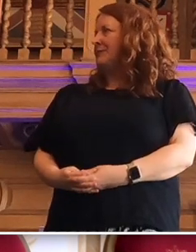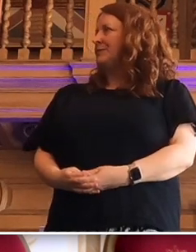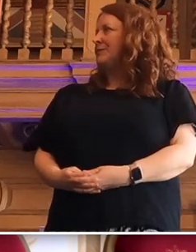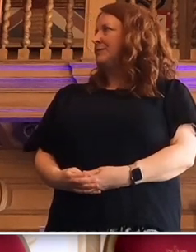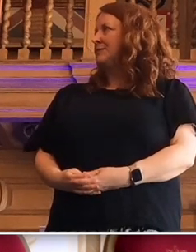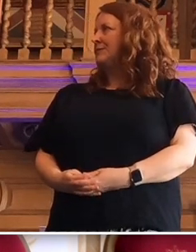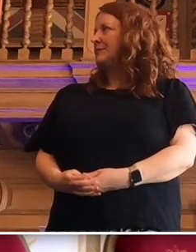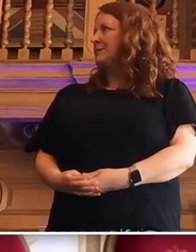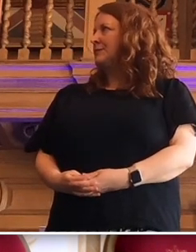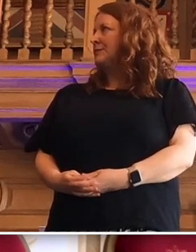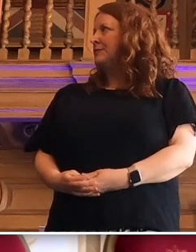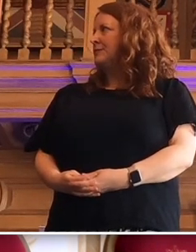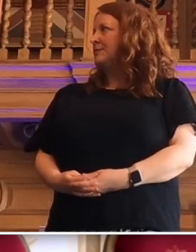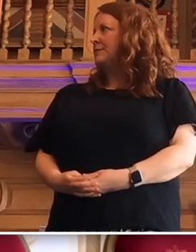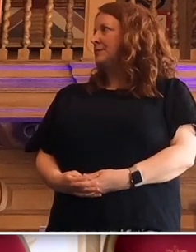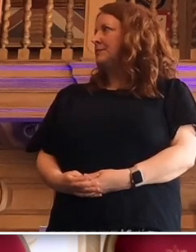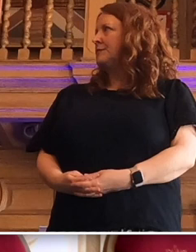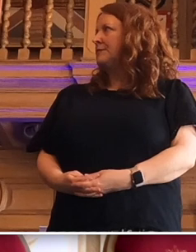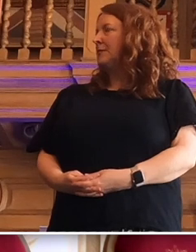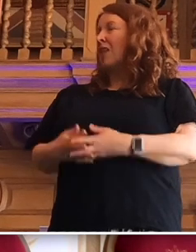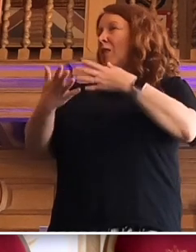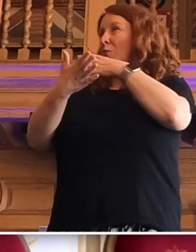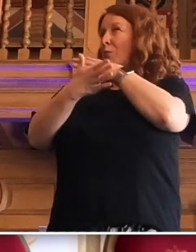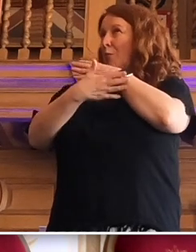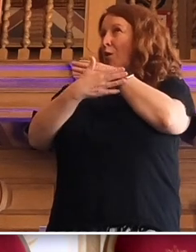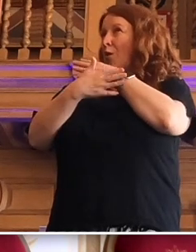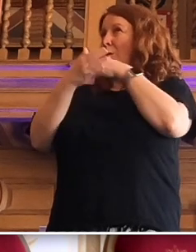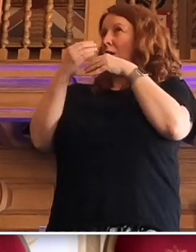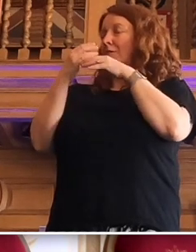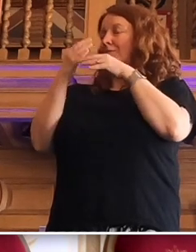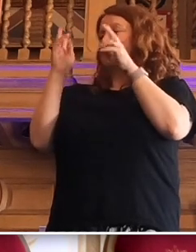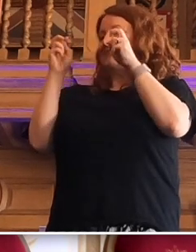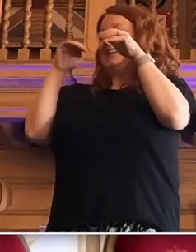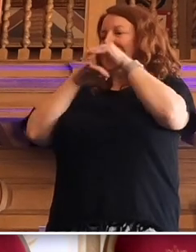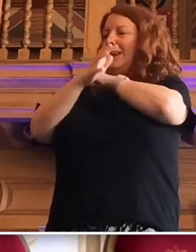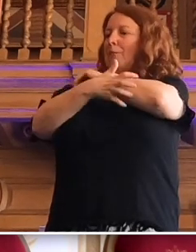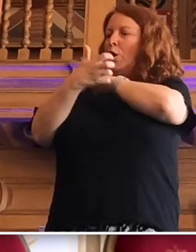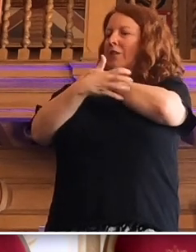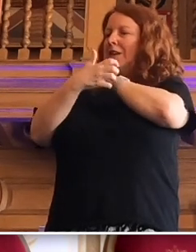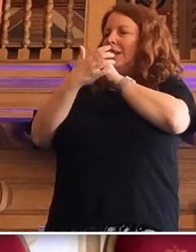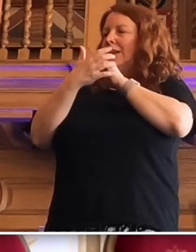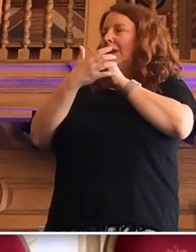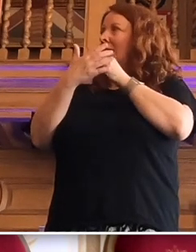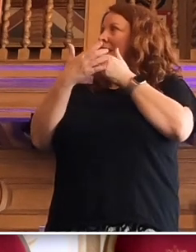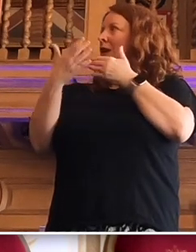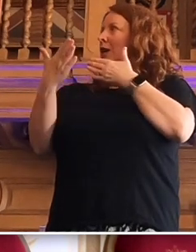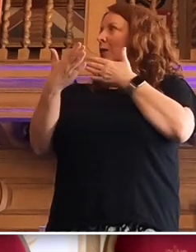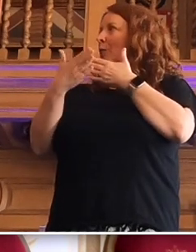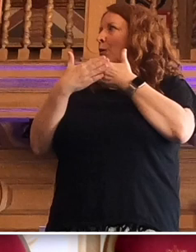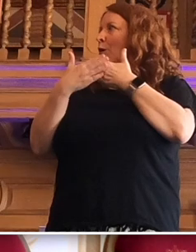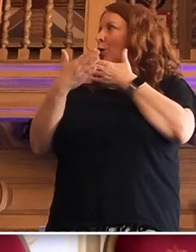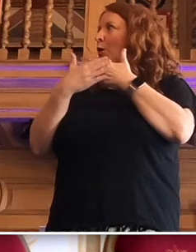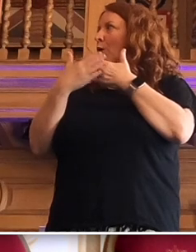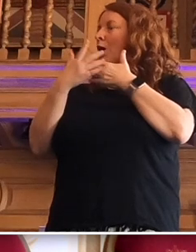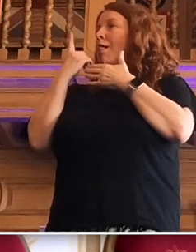So the greater the number of times children were in poverty between birth and age 14, the